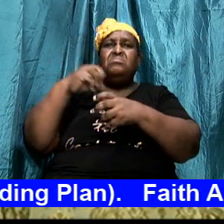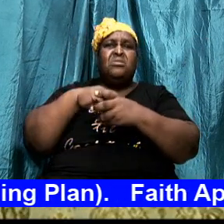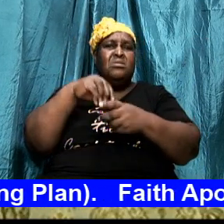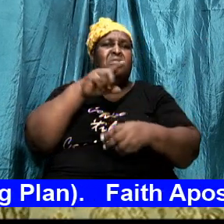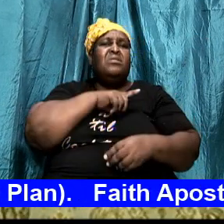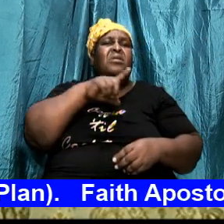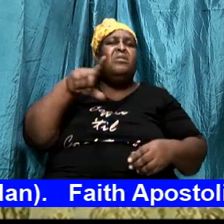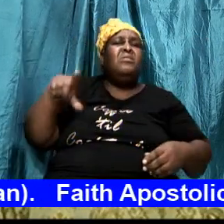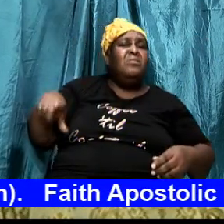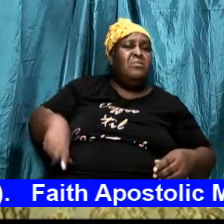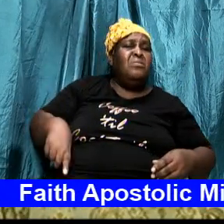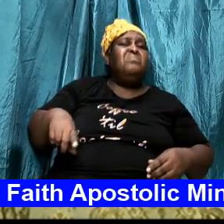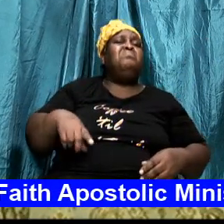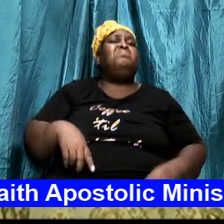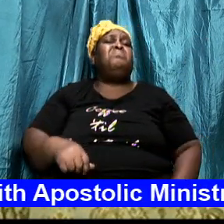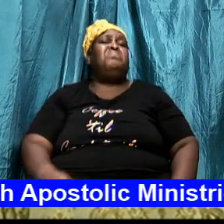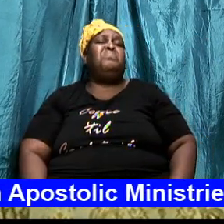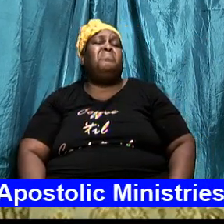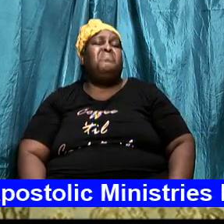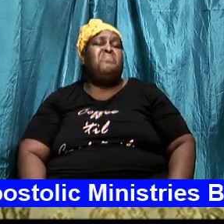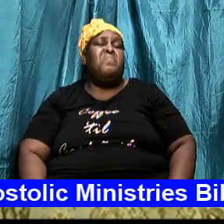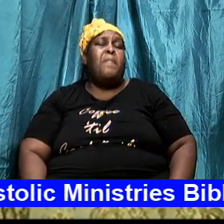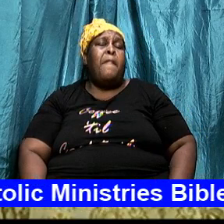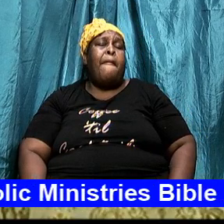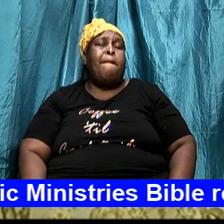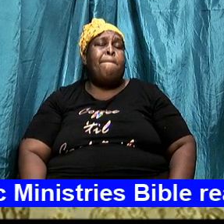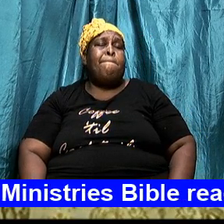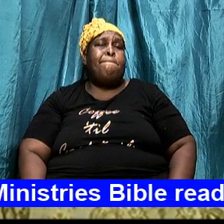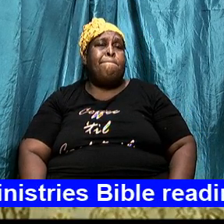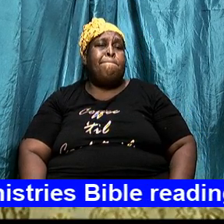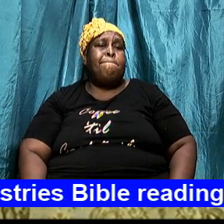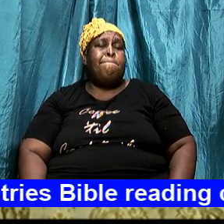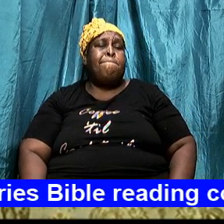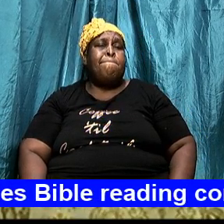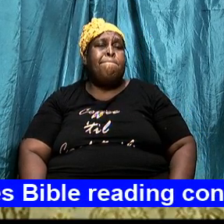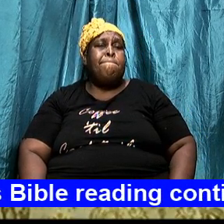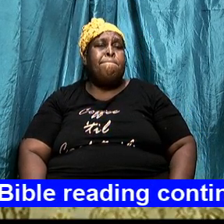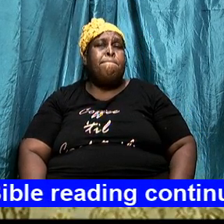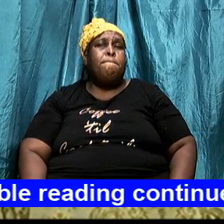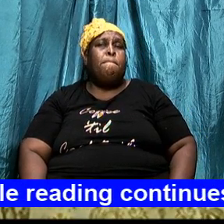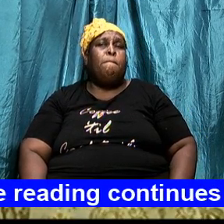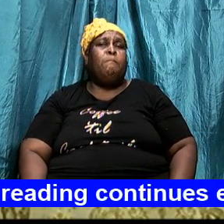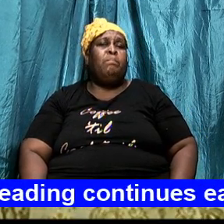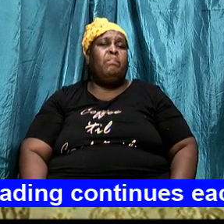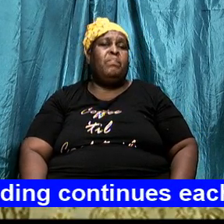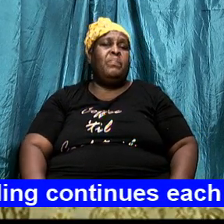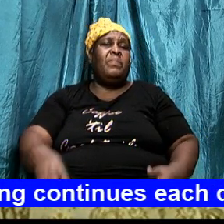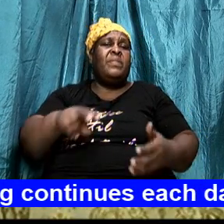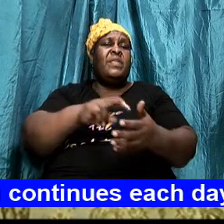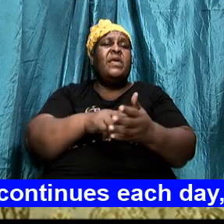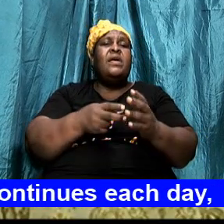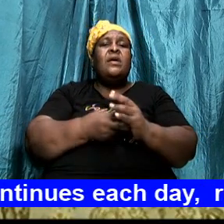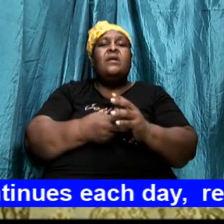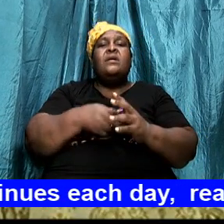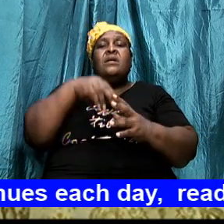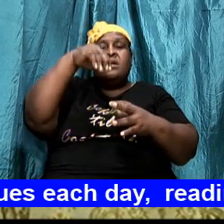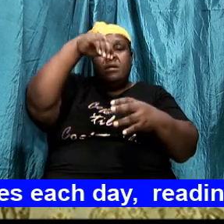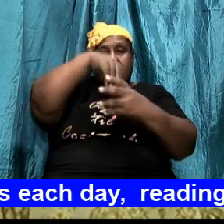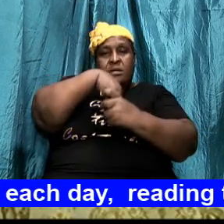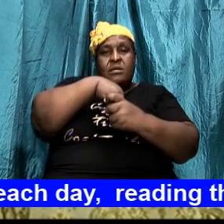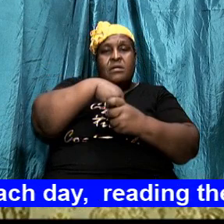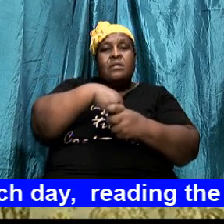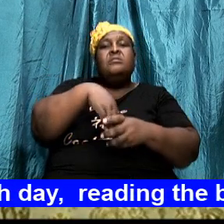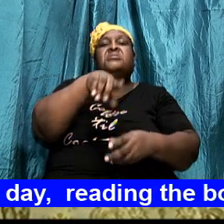pointed out that we should understand is the term in the Lord.